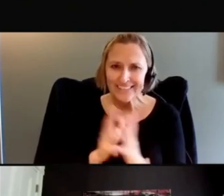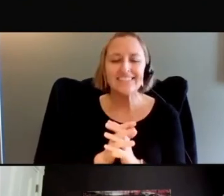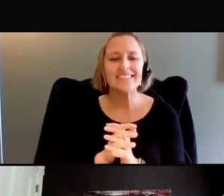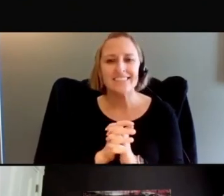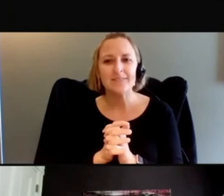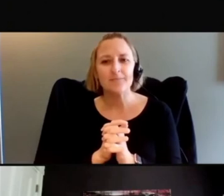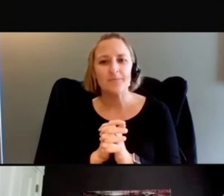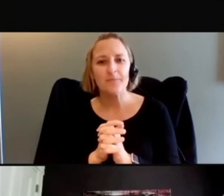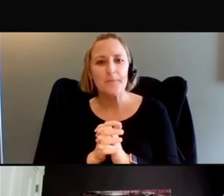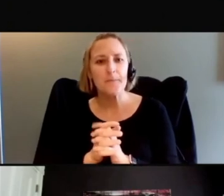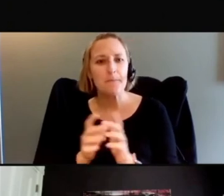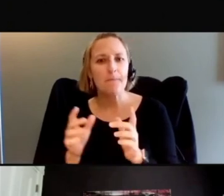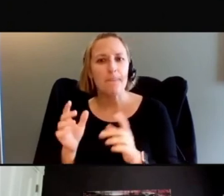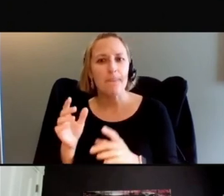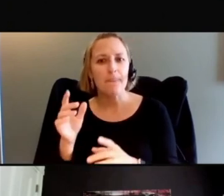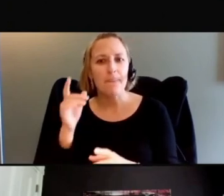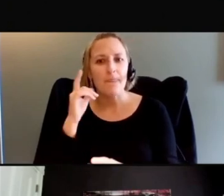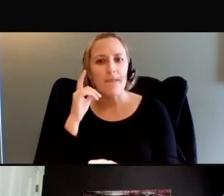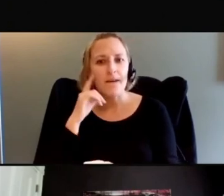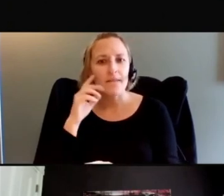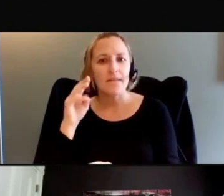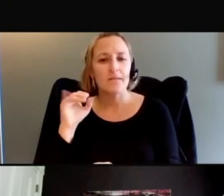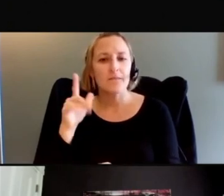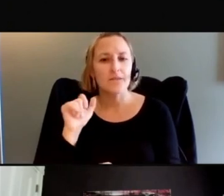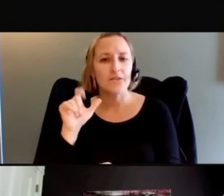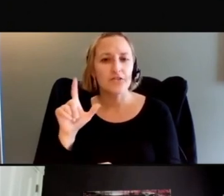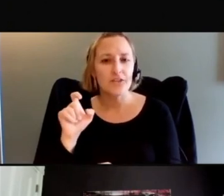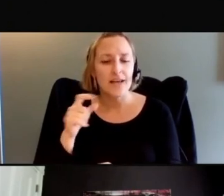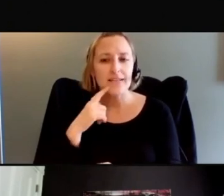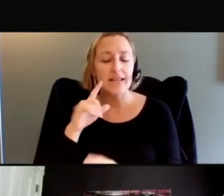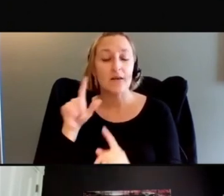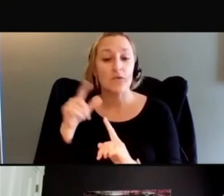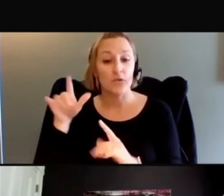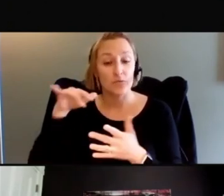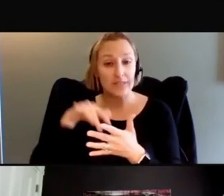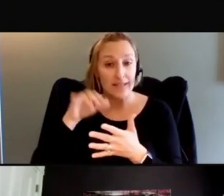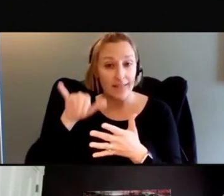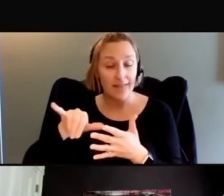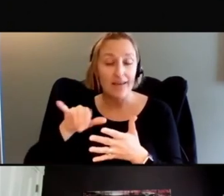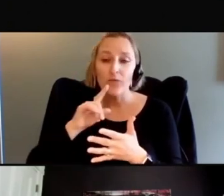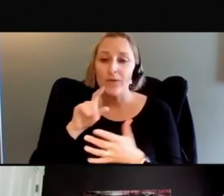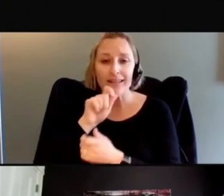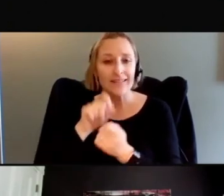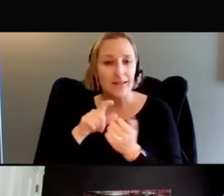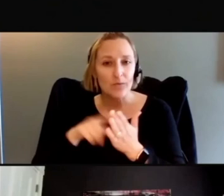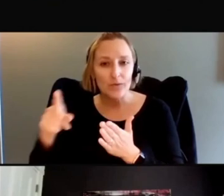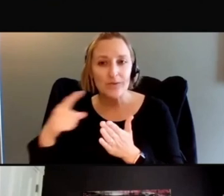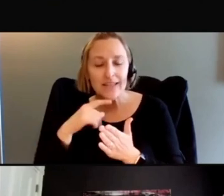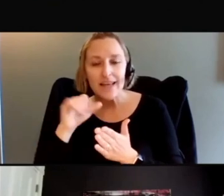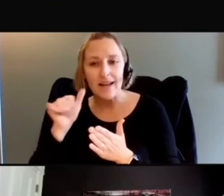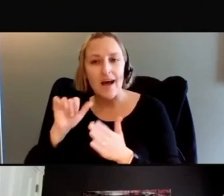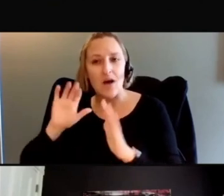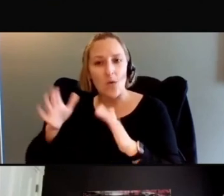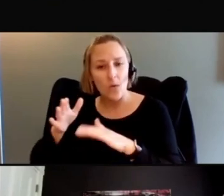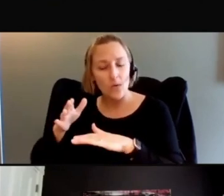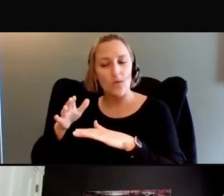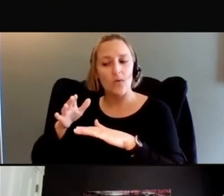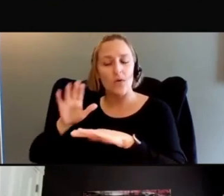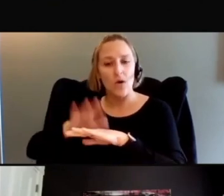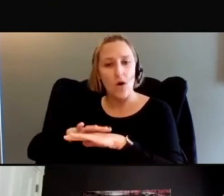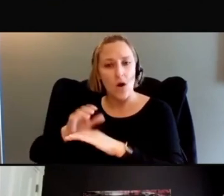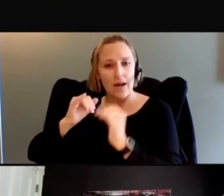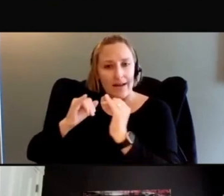think, I think in saying when you're studying this, it's, it's exactly what you said. It's not just looking at the individuals, but the whole